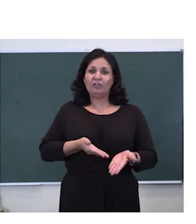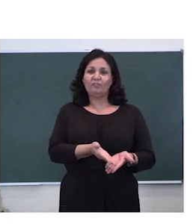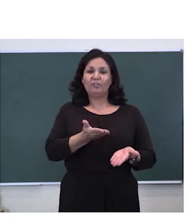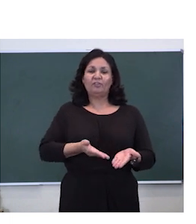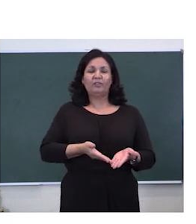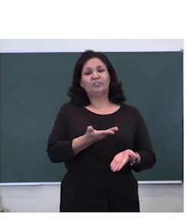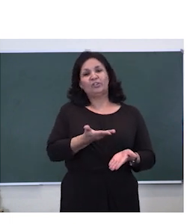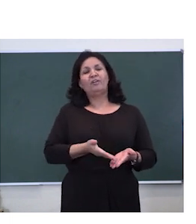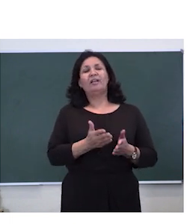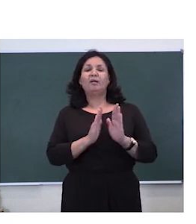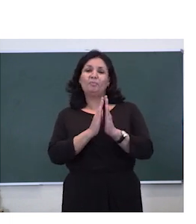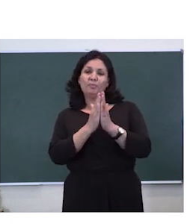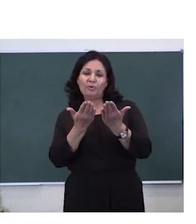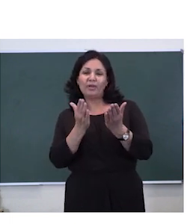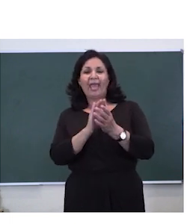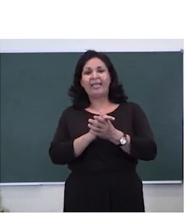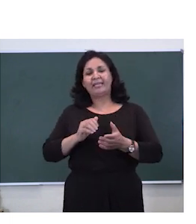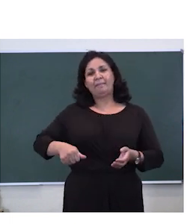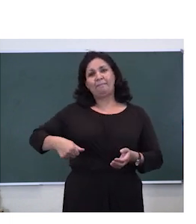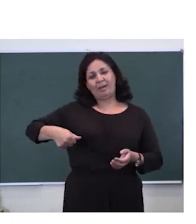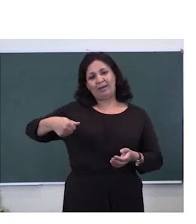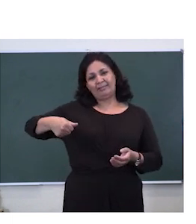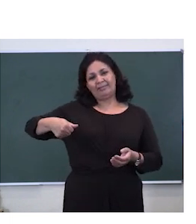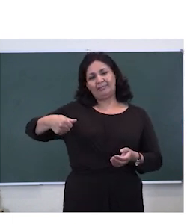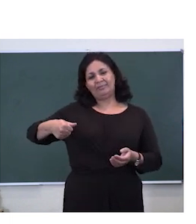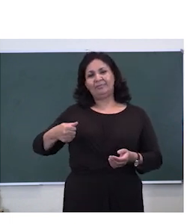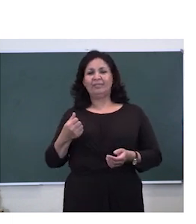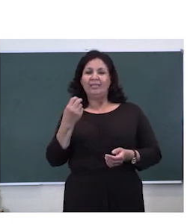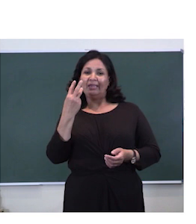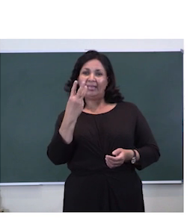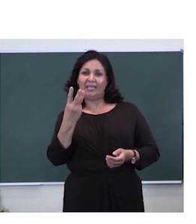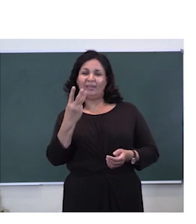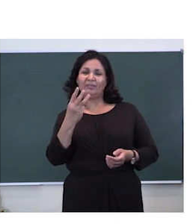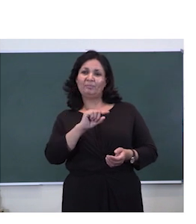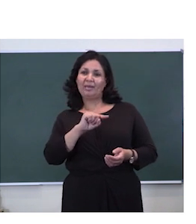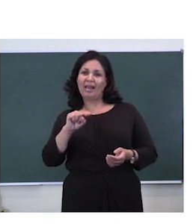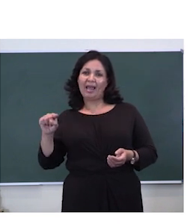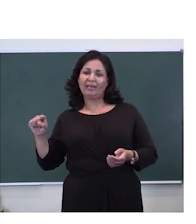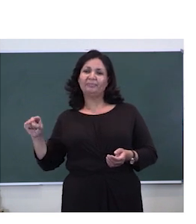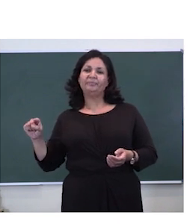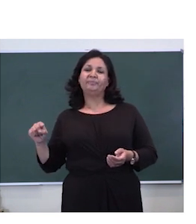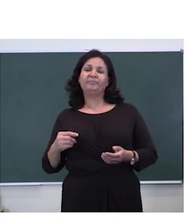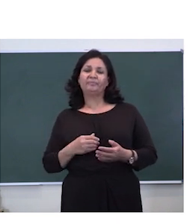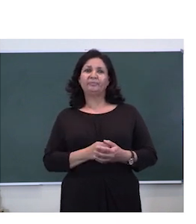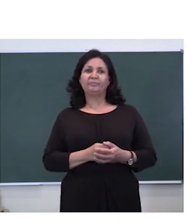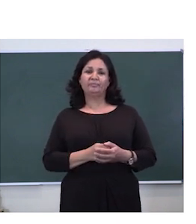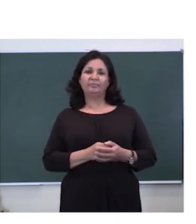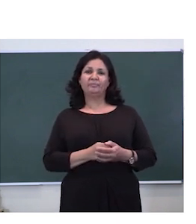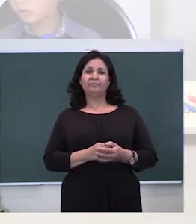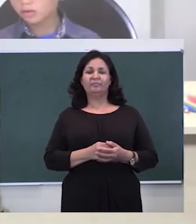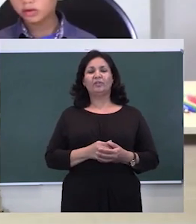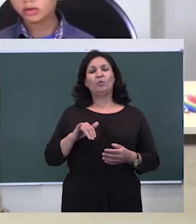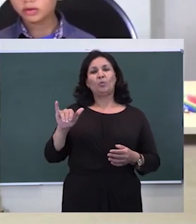and a bucket. There are three of them in line and we want to find out which one will be